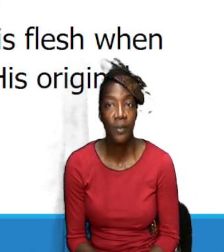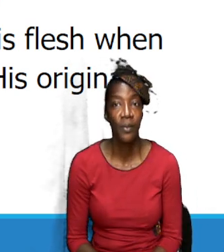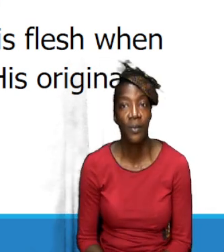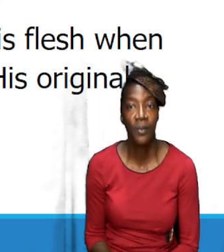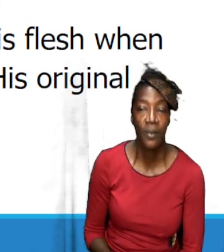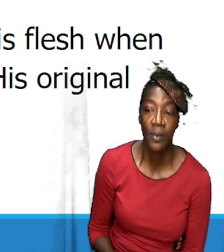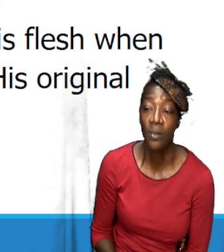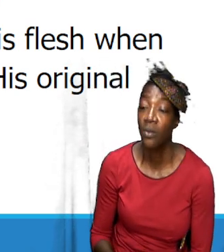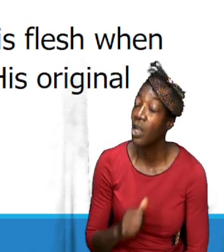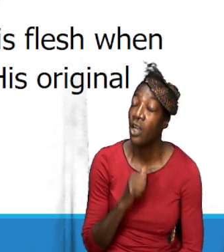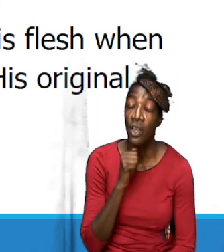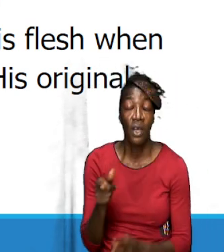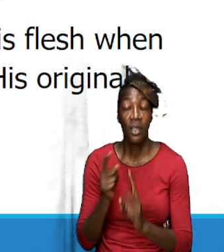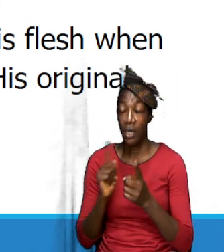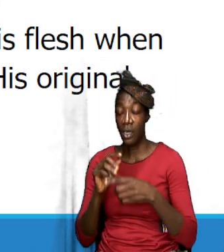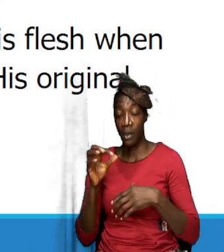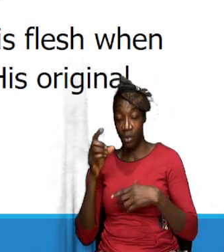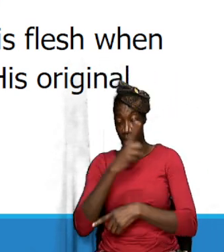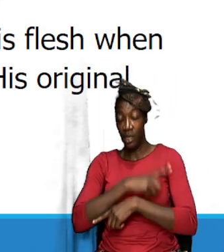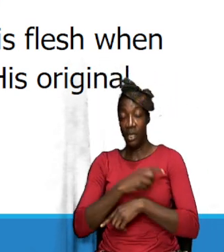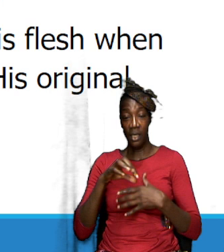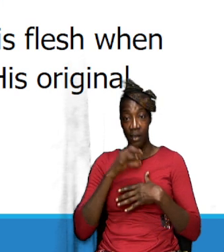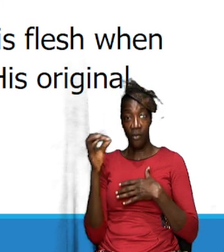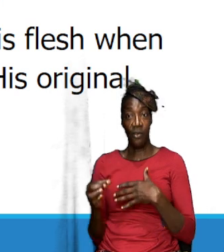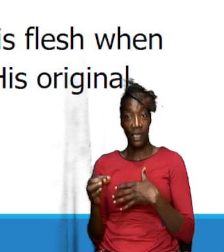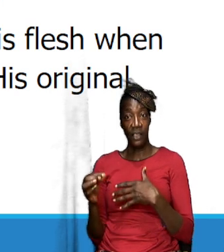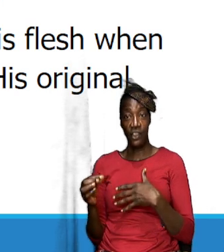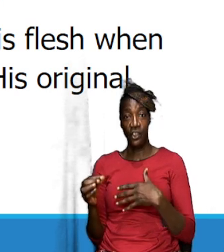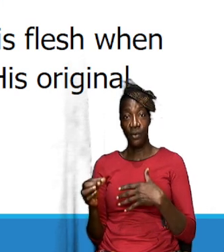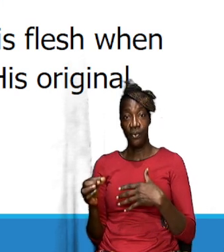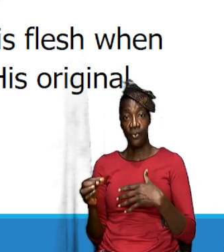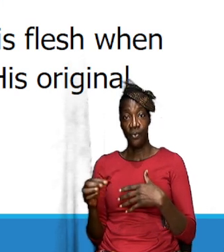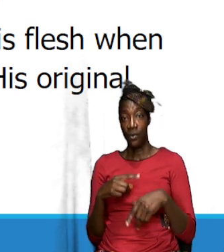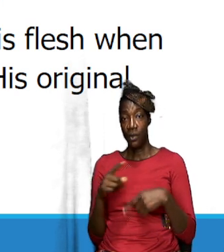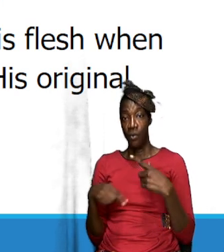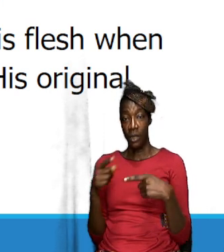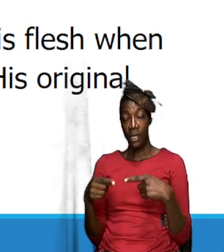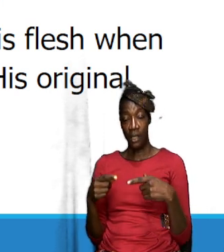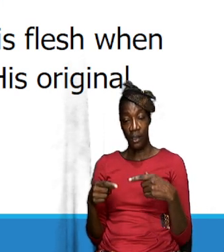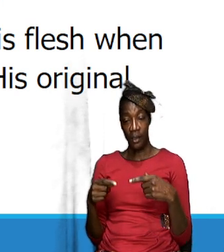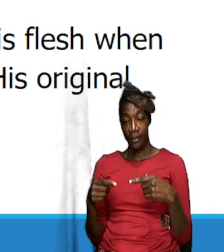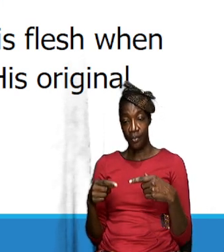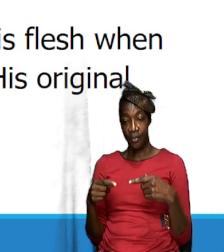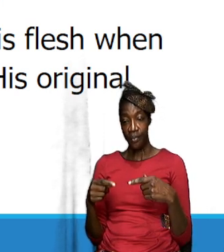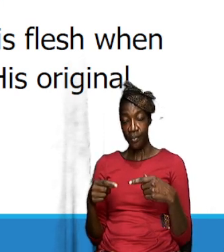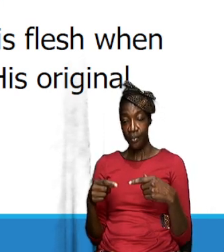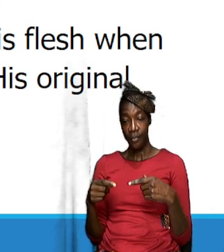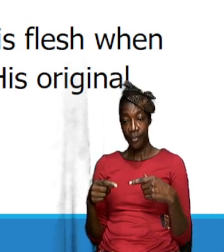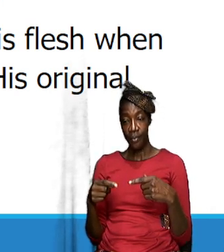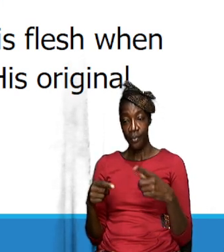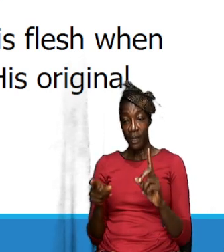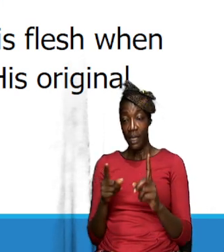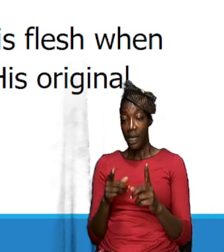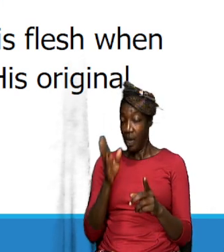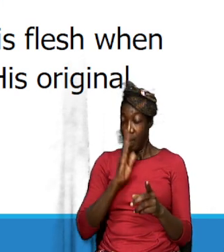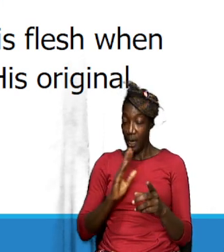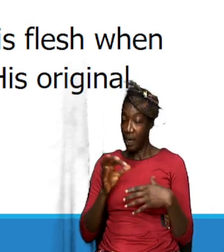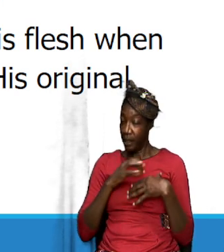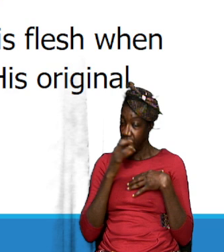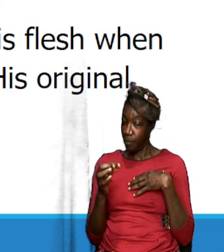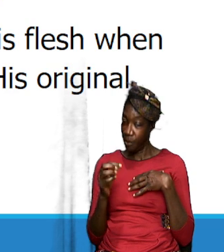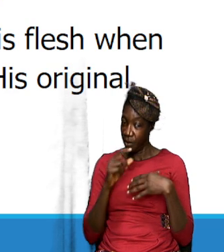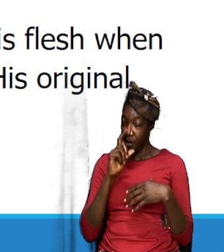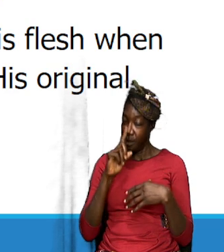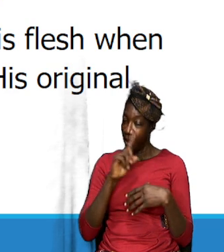about the days of his flesh so we are not speaking about when we say God is spirit we are talking about the